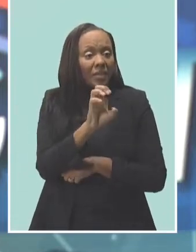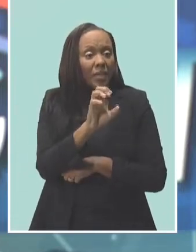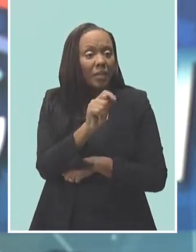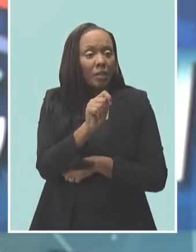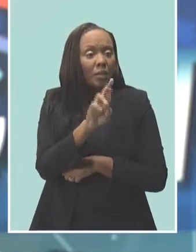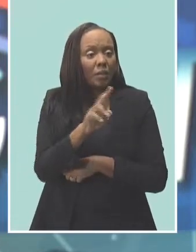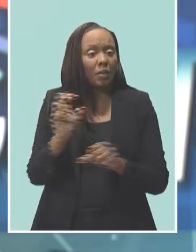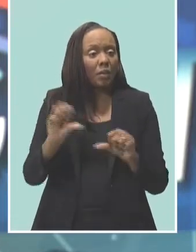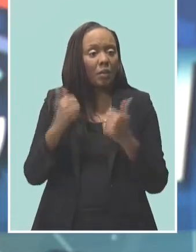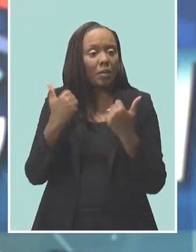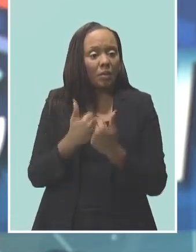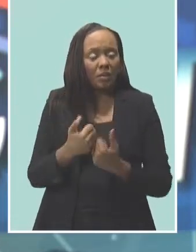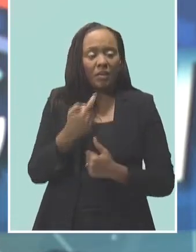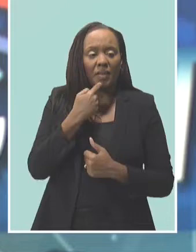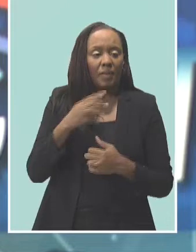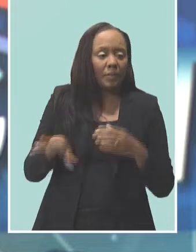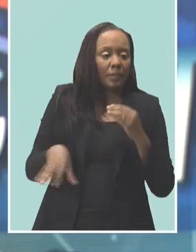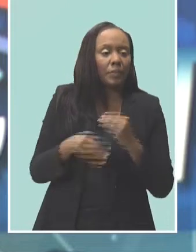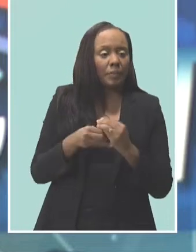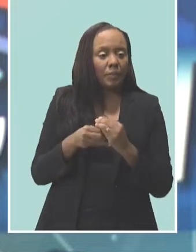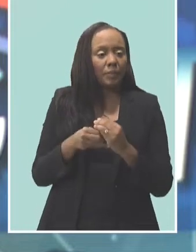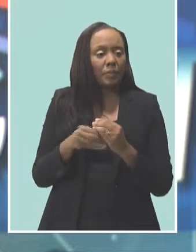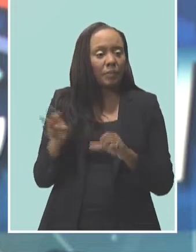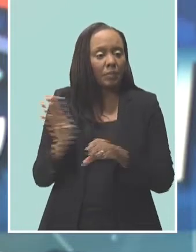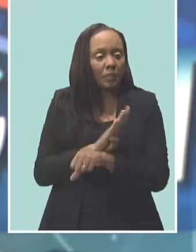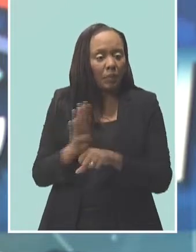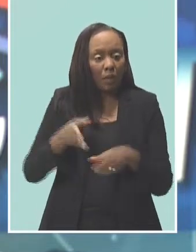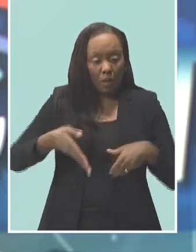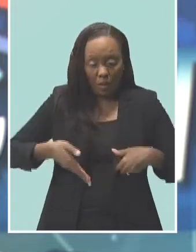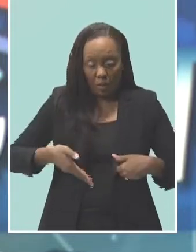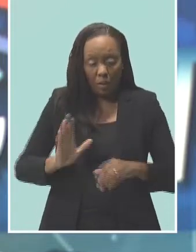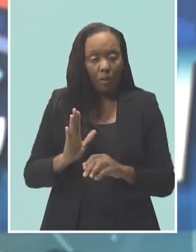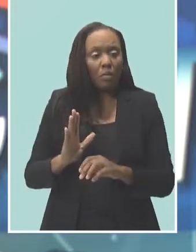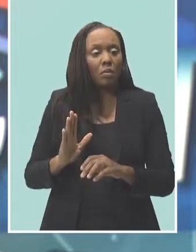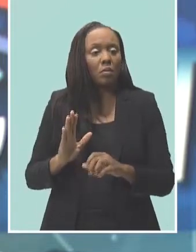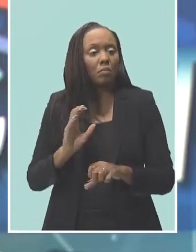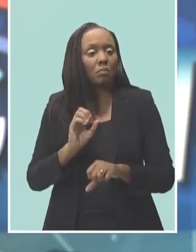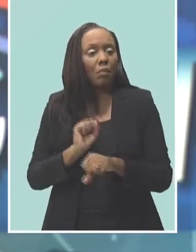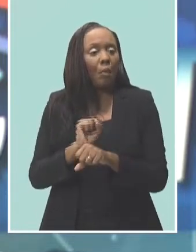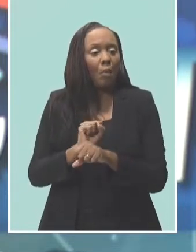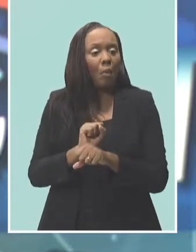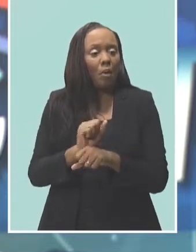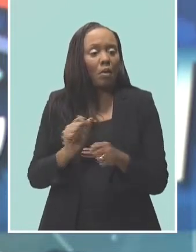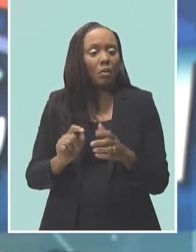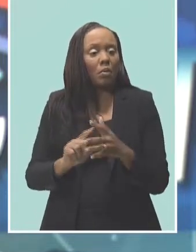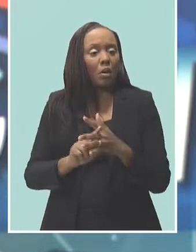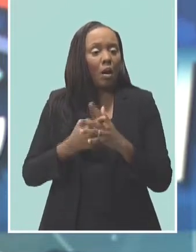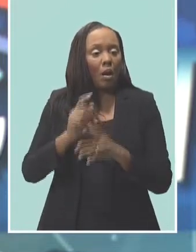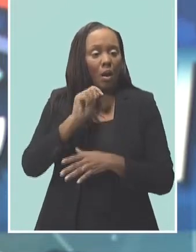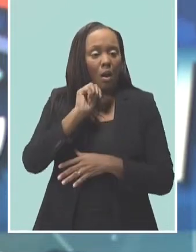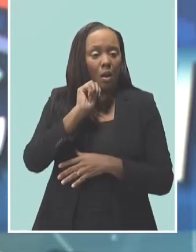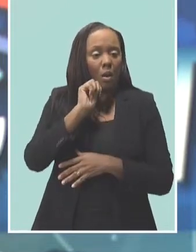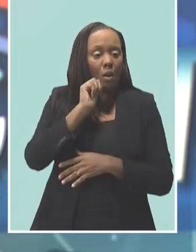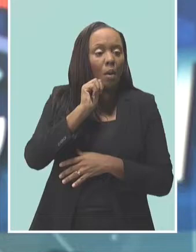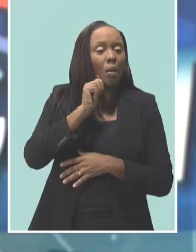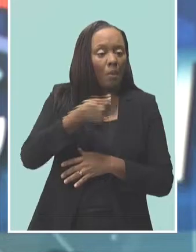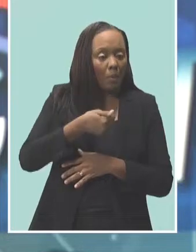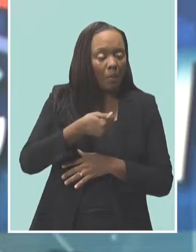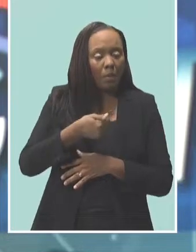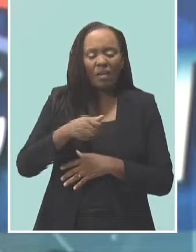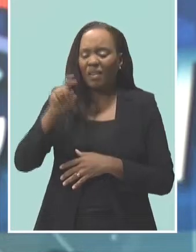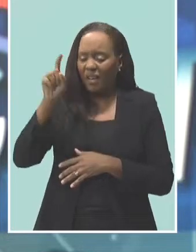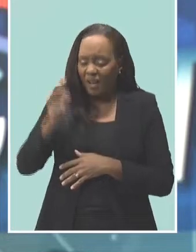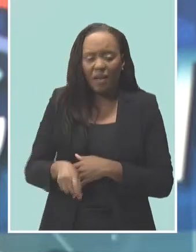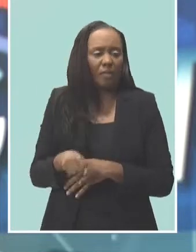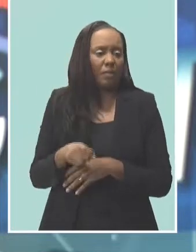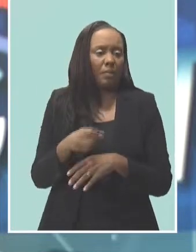BPSA, Ed Clark, says the additional businesses allowed to operate under Phase 2 of government's exit strategy for lockdown from